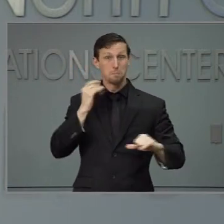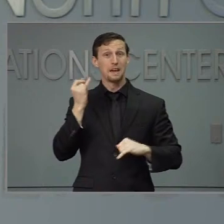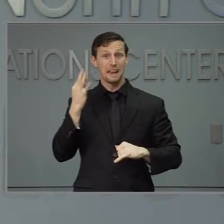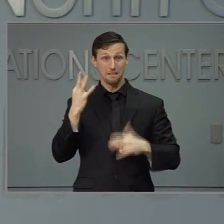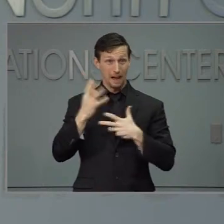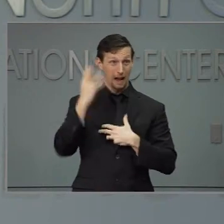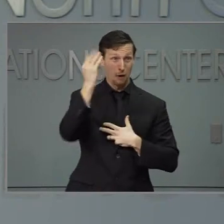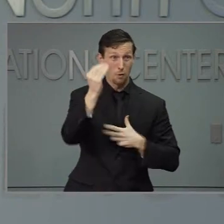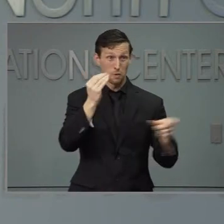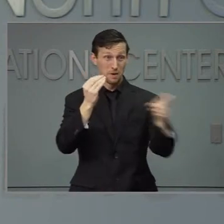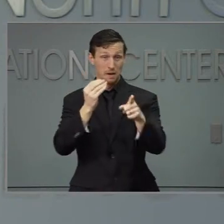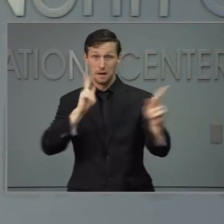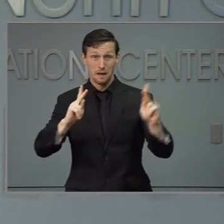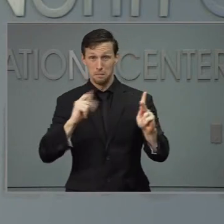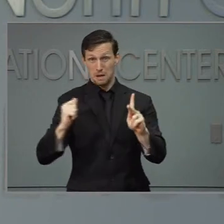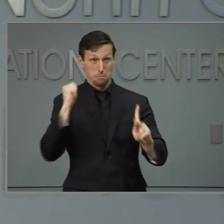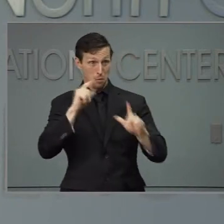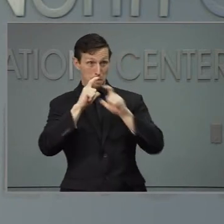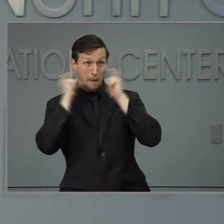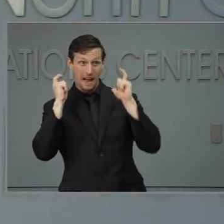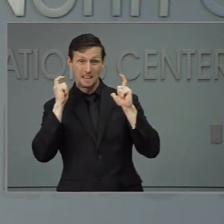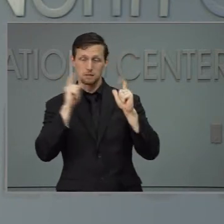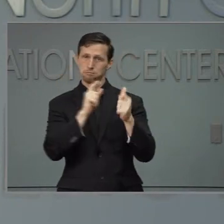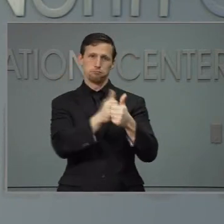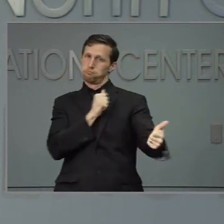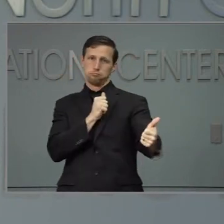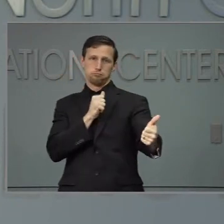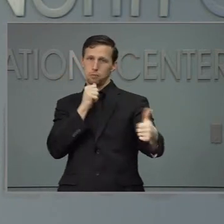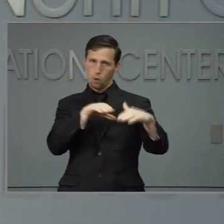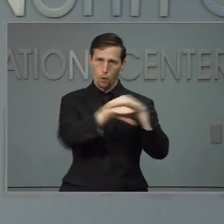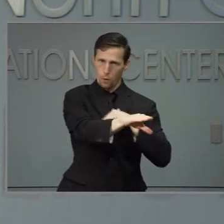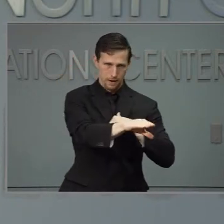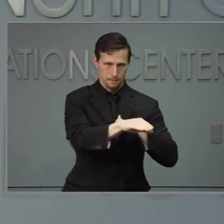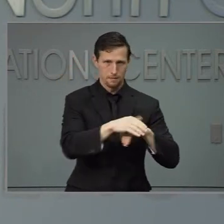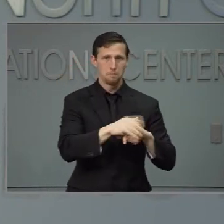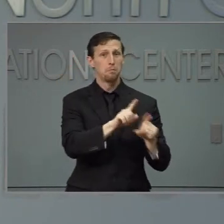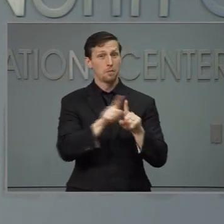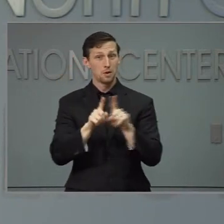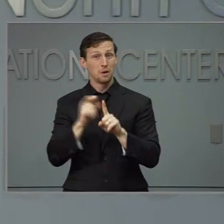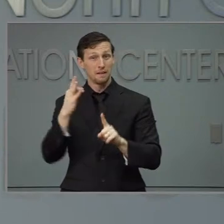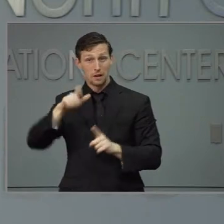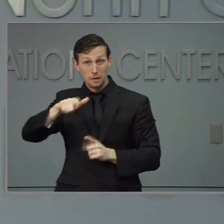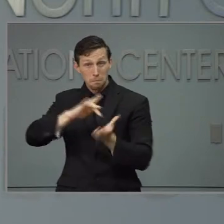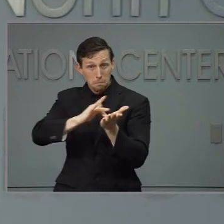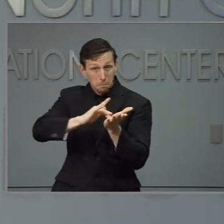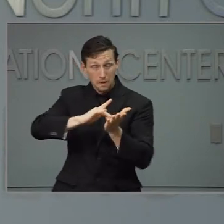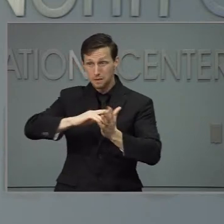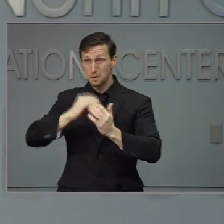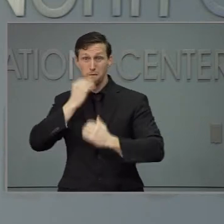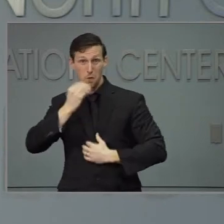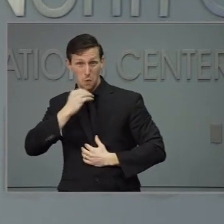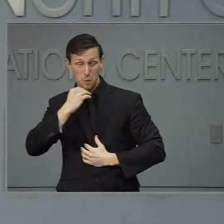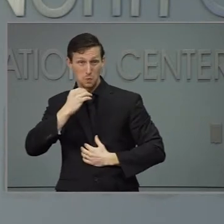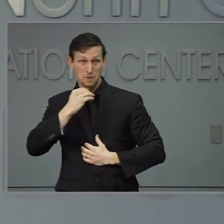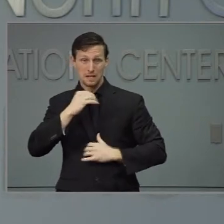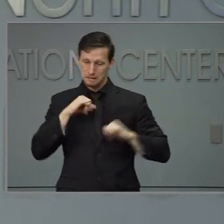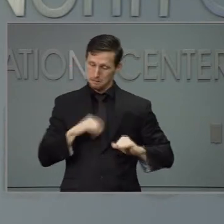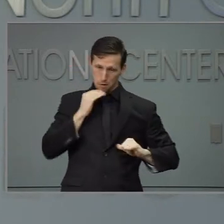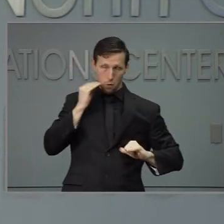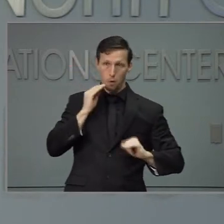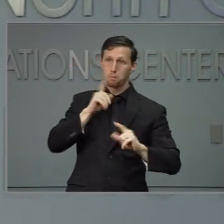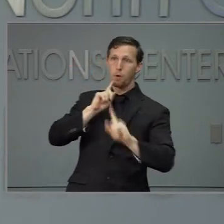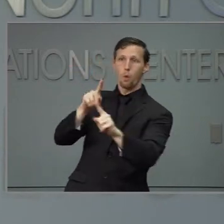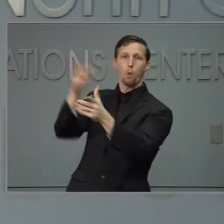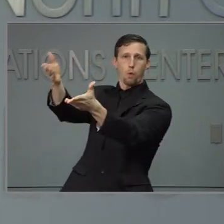and recommends having groceries and medicines delivered to avoid exposure. That's a lot. The recommendation